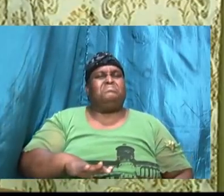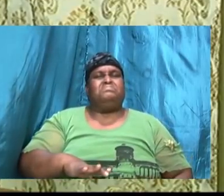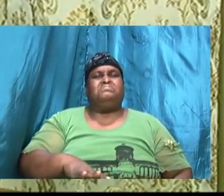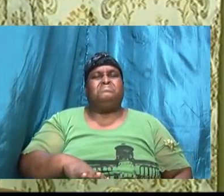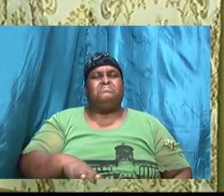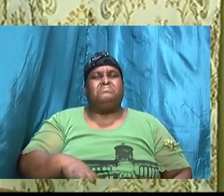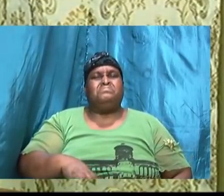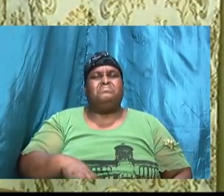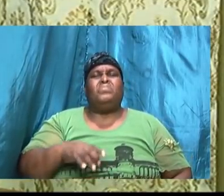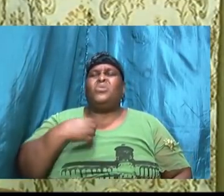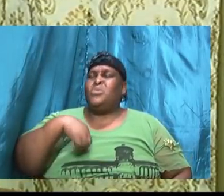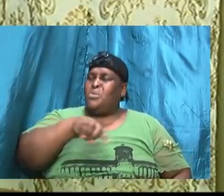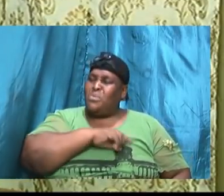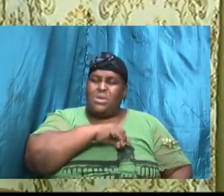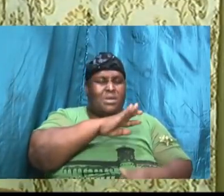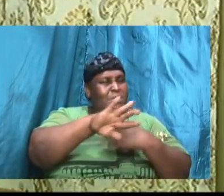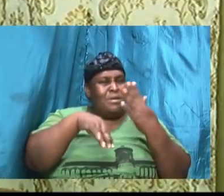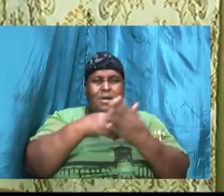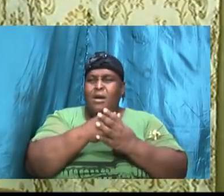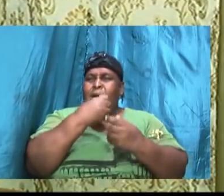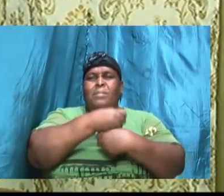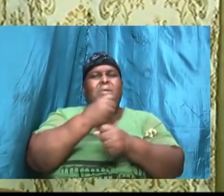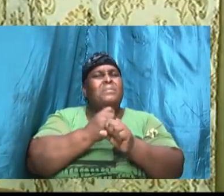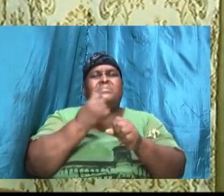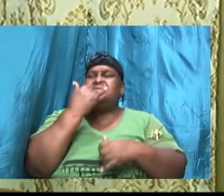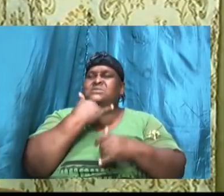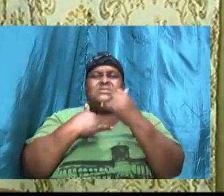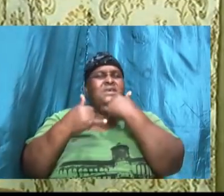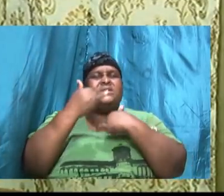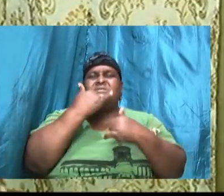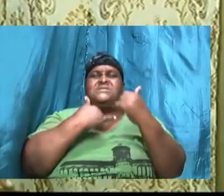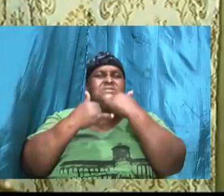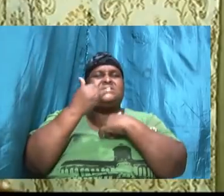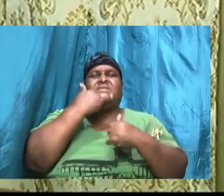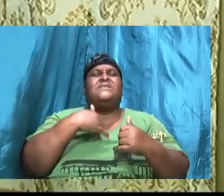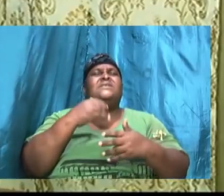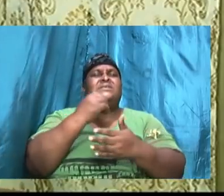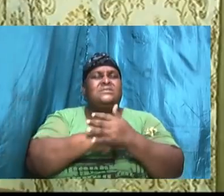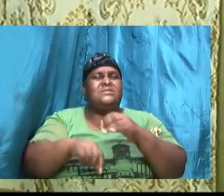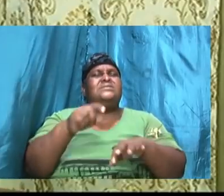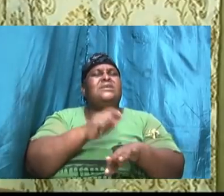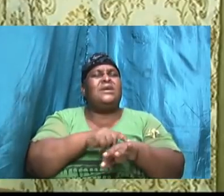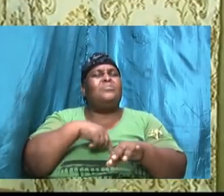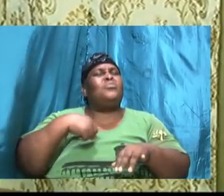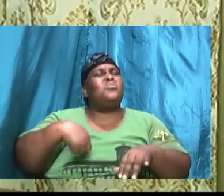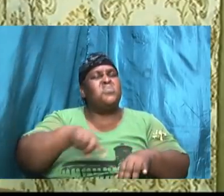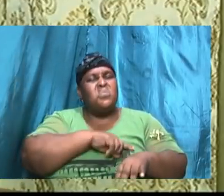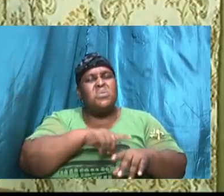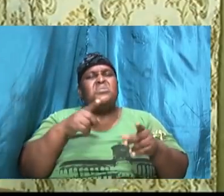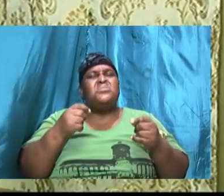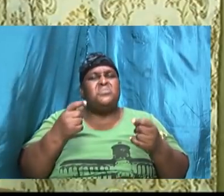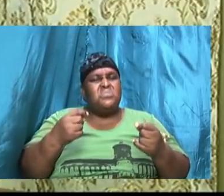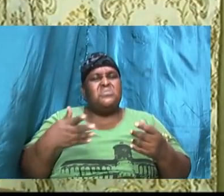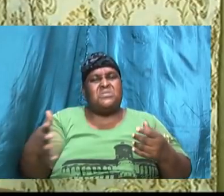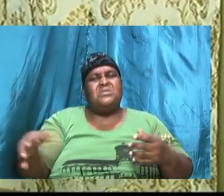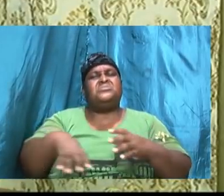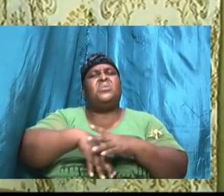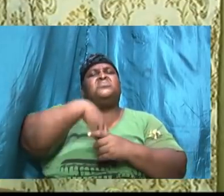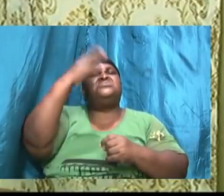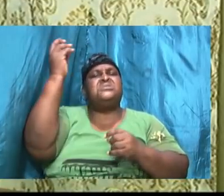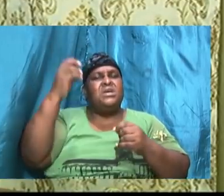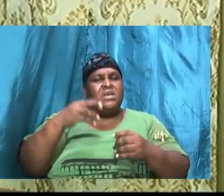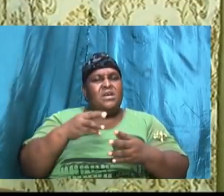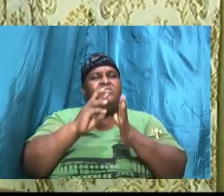we all make mistakes and at times operate outside of what God wants us to do however